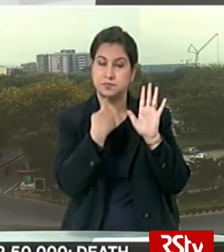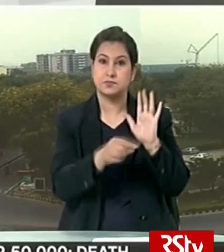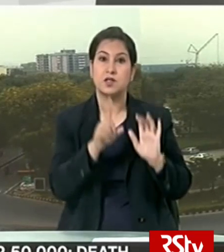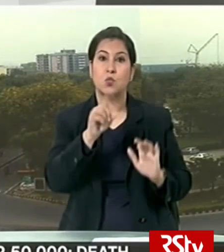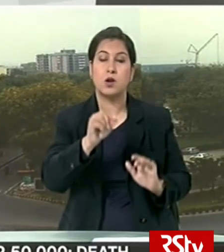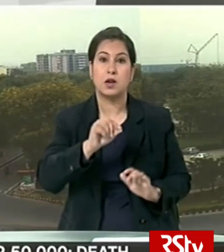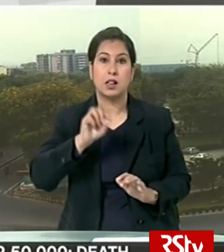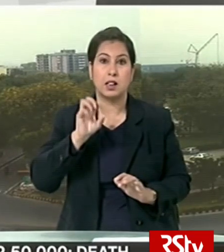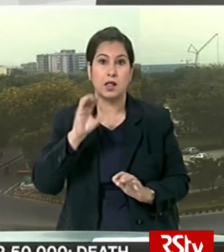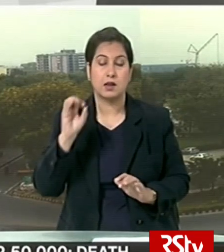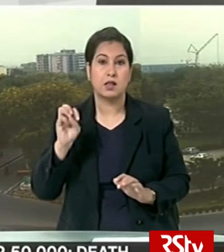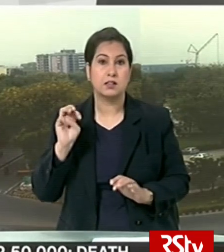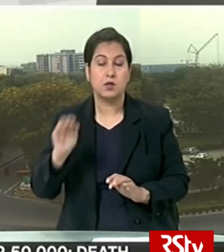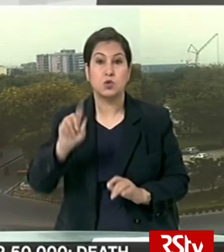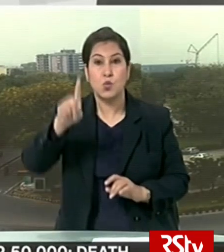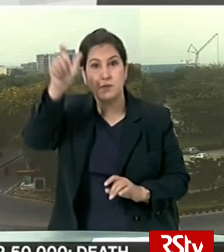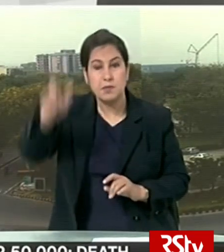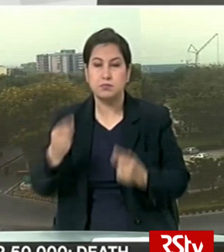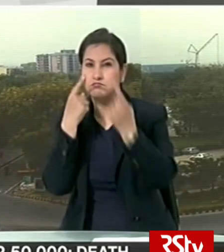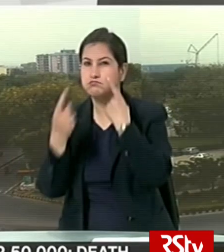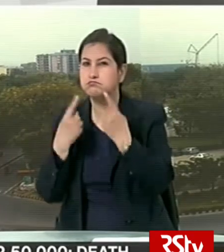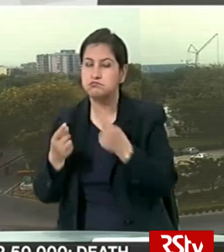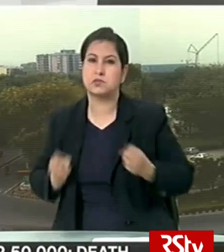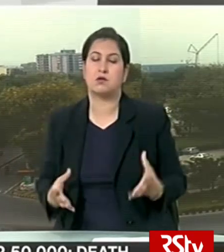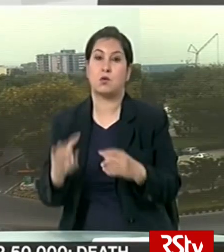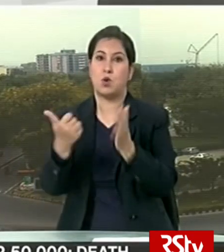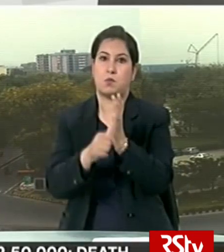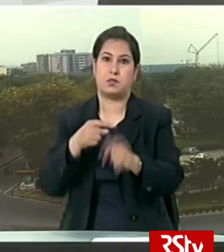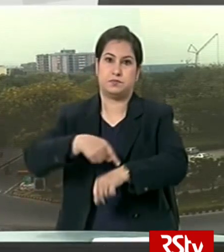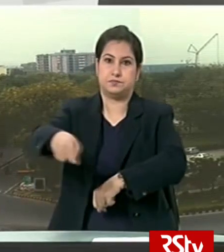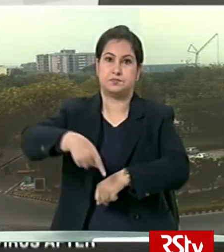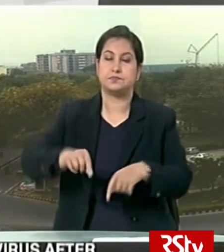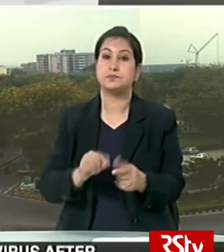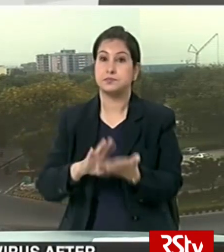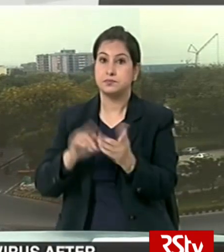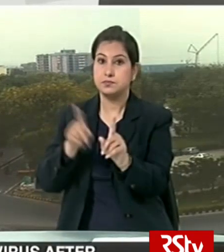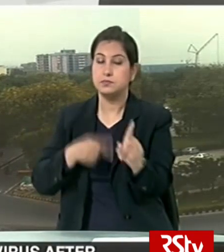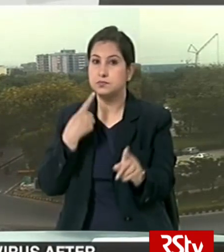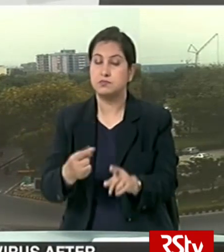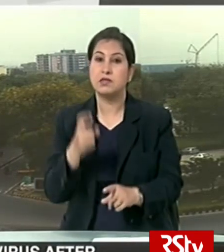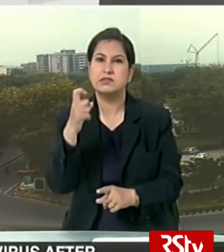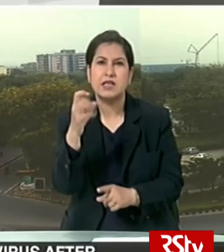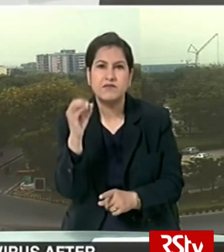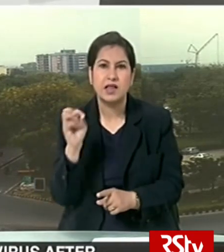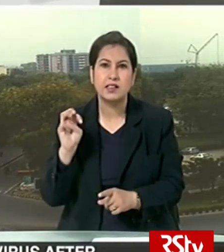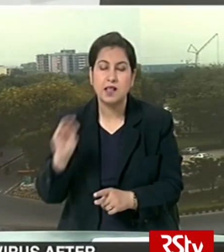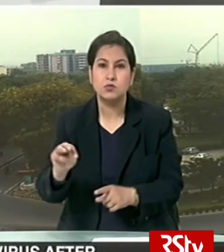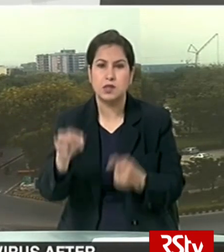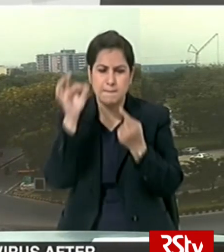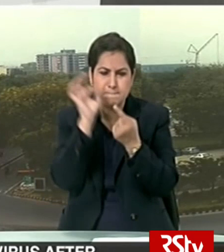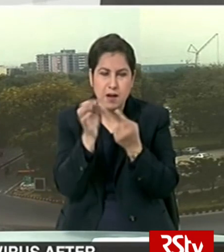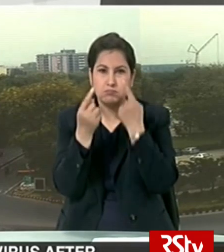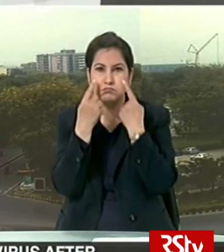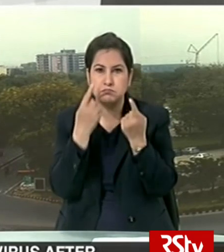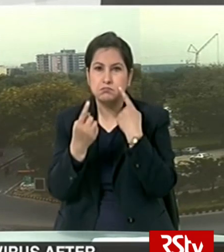of 100,000 people a day by the end of the month The mayor said that around 70,000 blood analysis tests